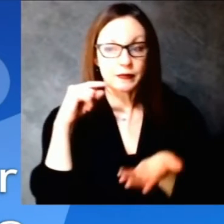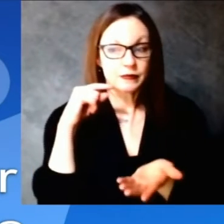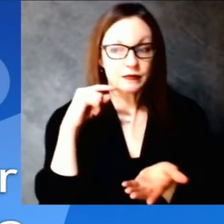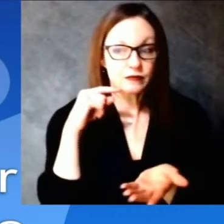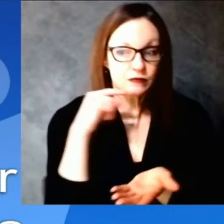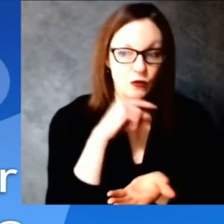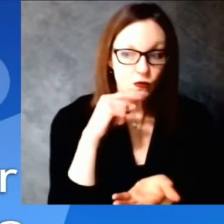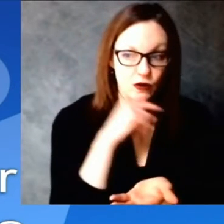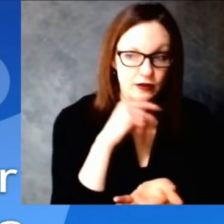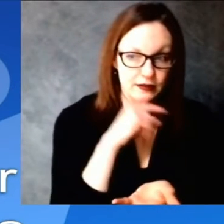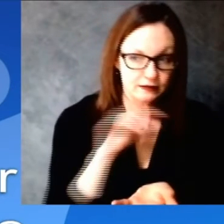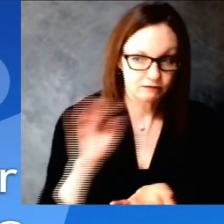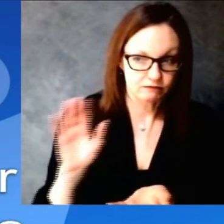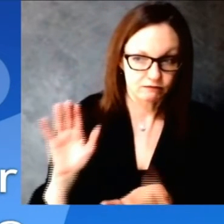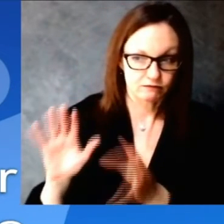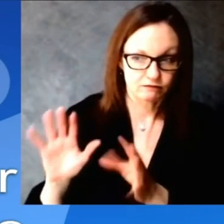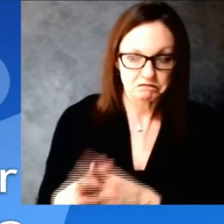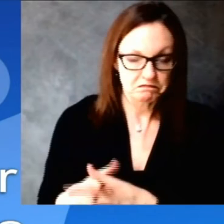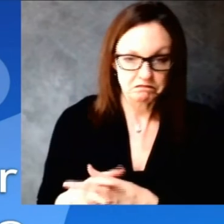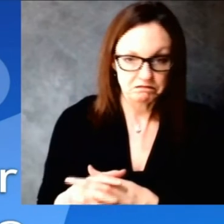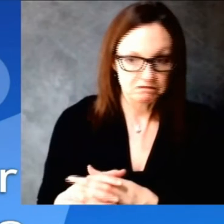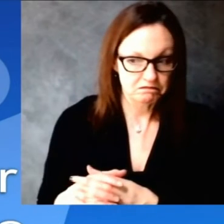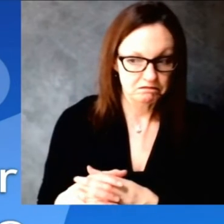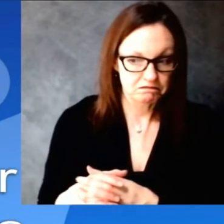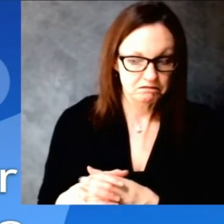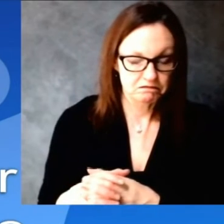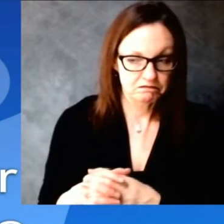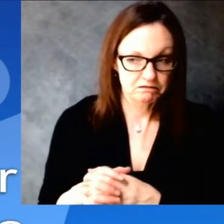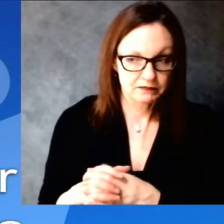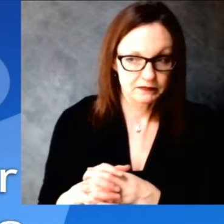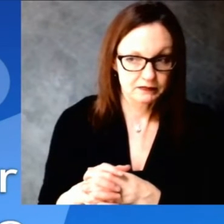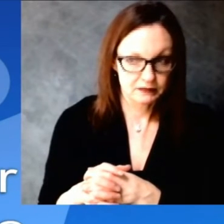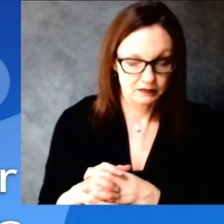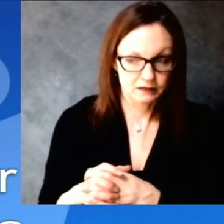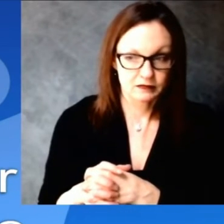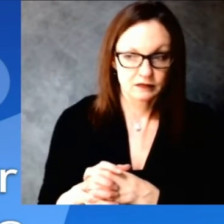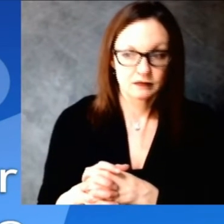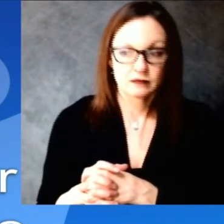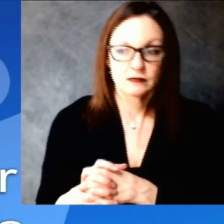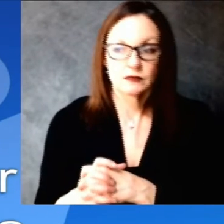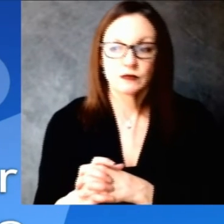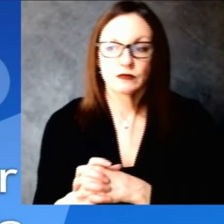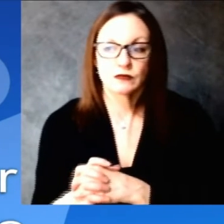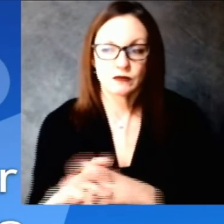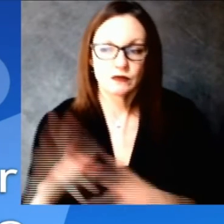all right let's move on to megan kernan from wbay in green bay megan